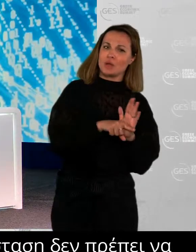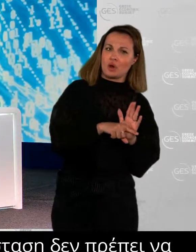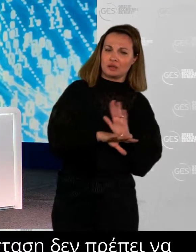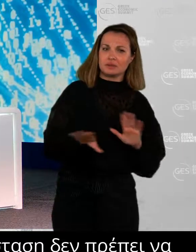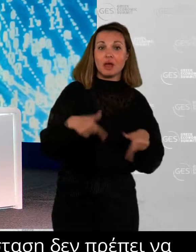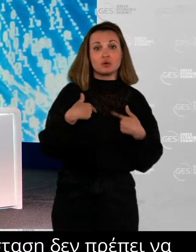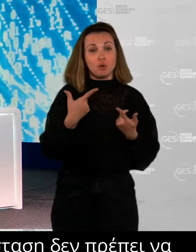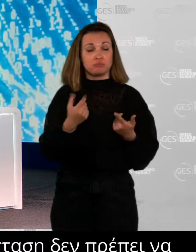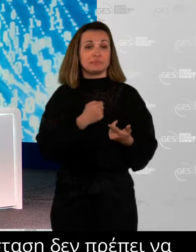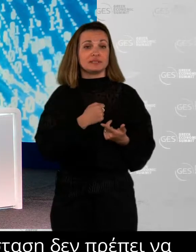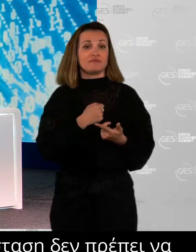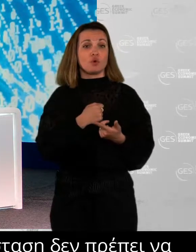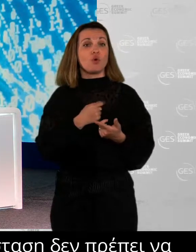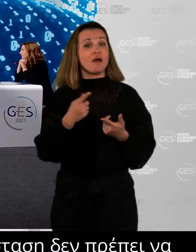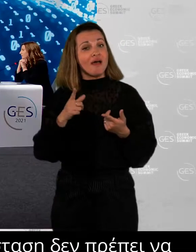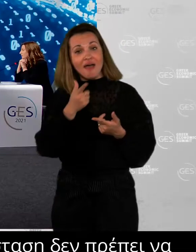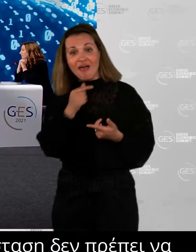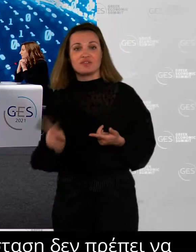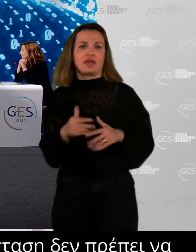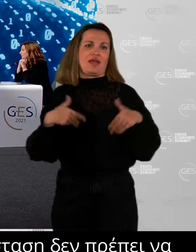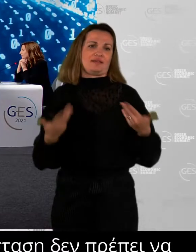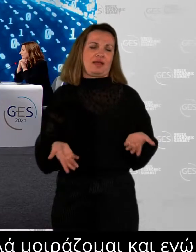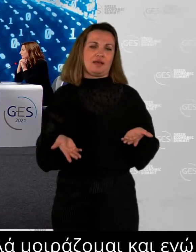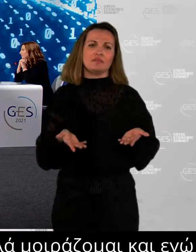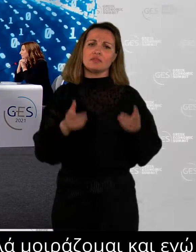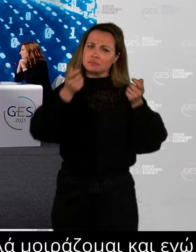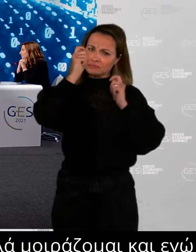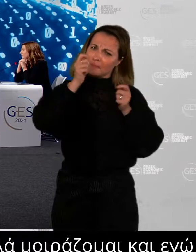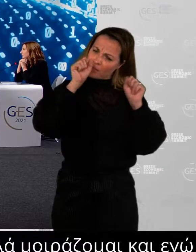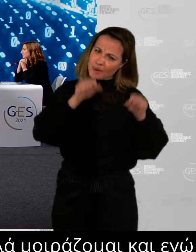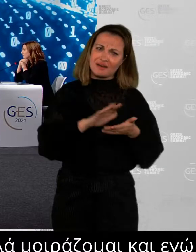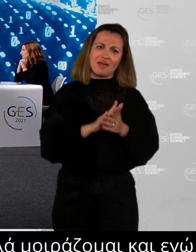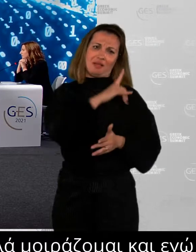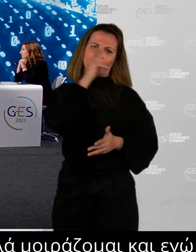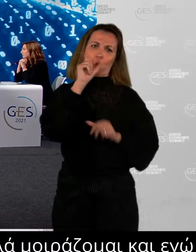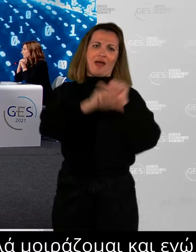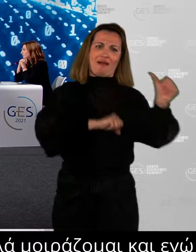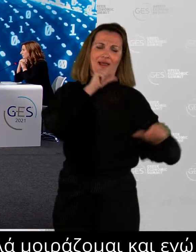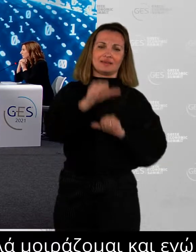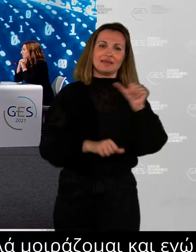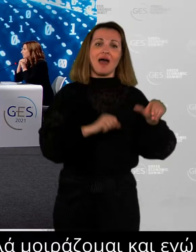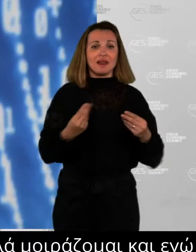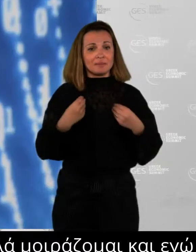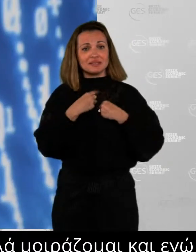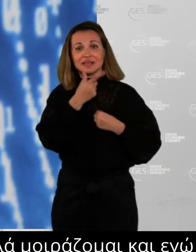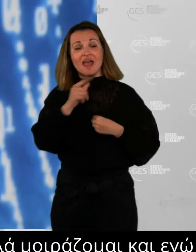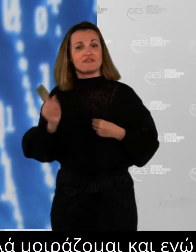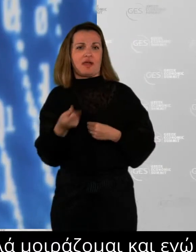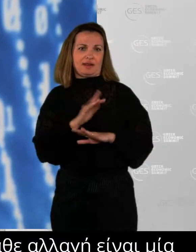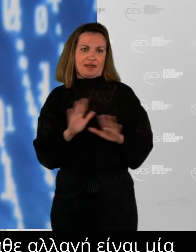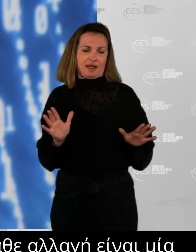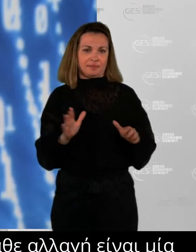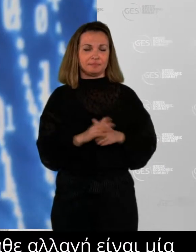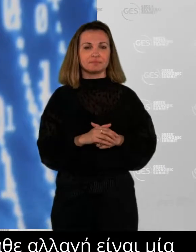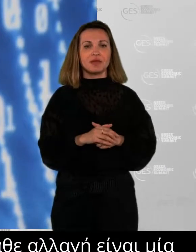Every change is a challenge. But I think, you know, by embracing a change, you kind of develop from there and you can kind of harness the